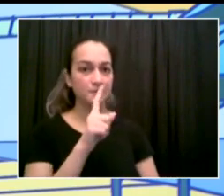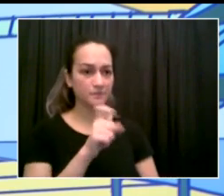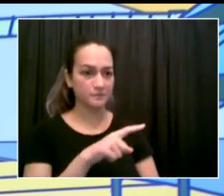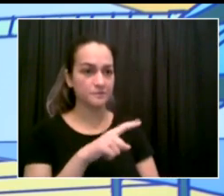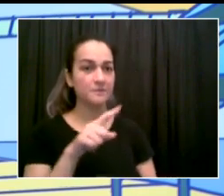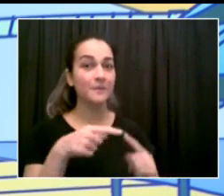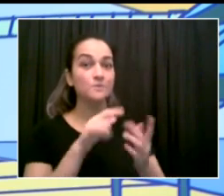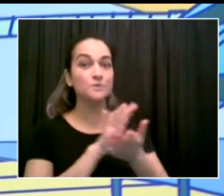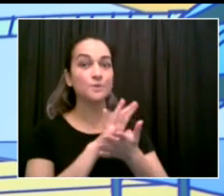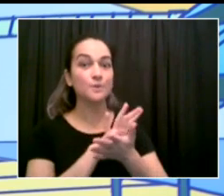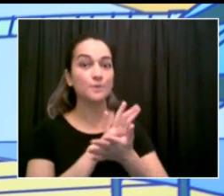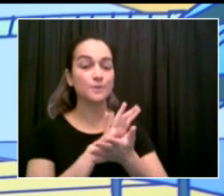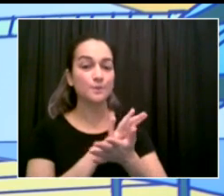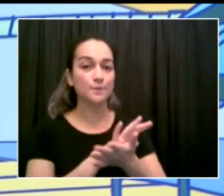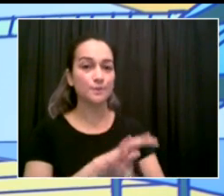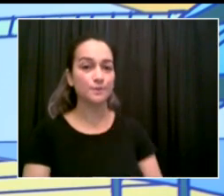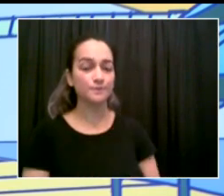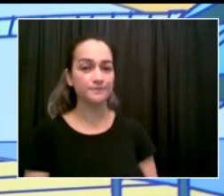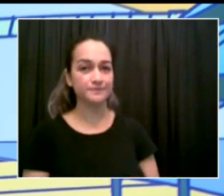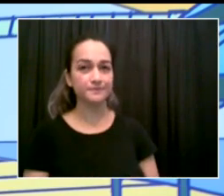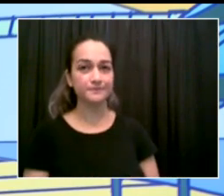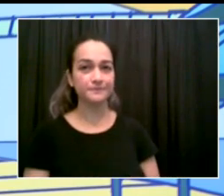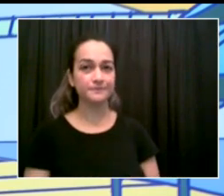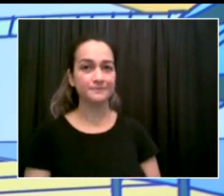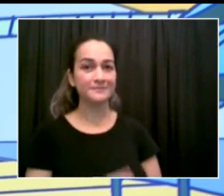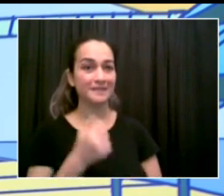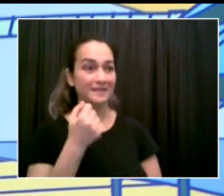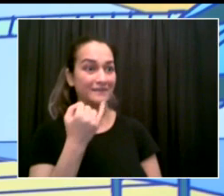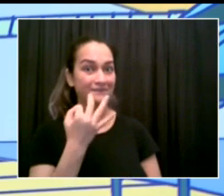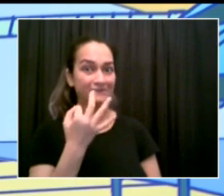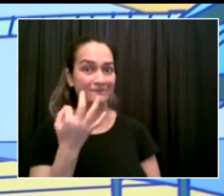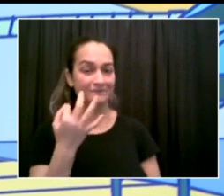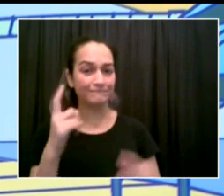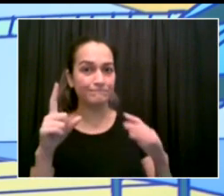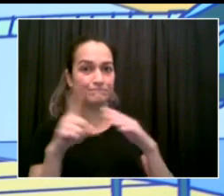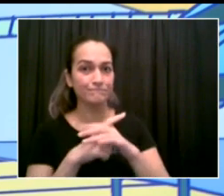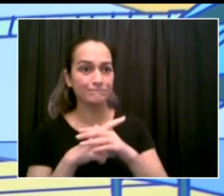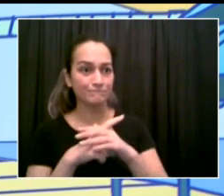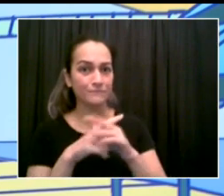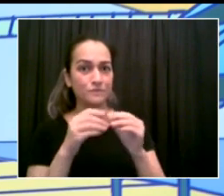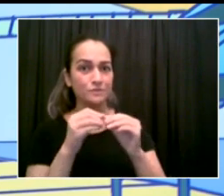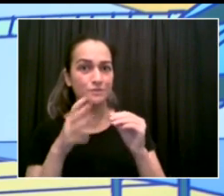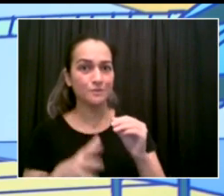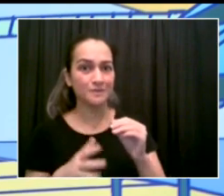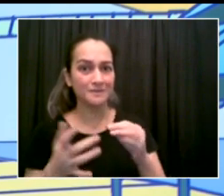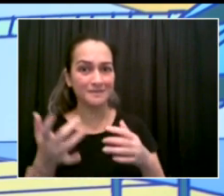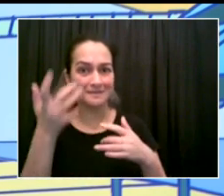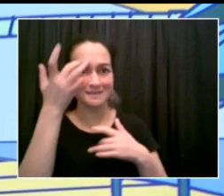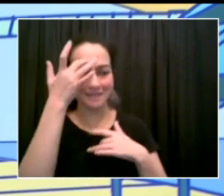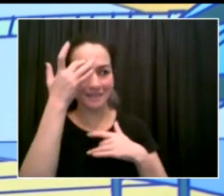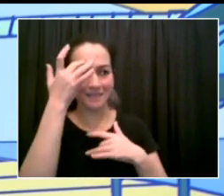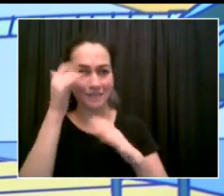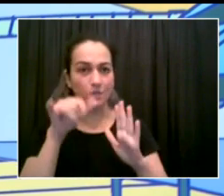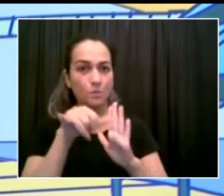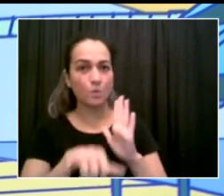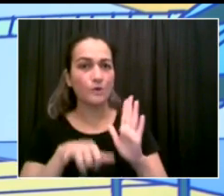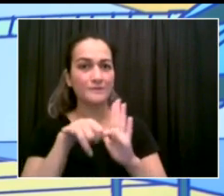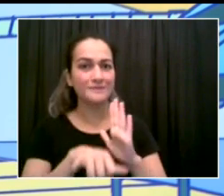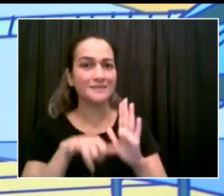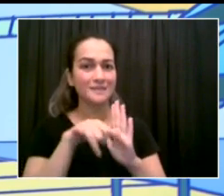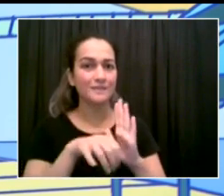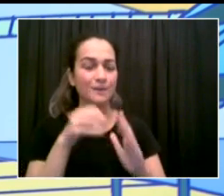will have access to remote learning. What does that mean exactly? Who's going to be teaching if the regular teachers,